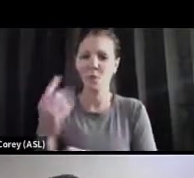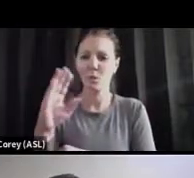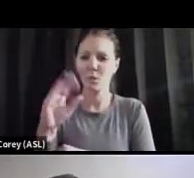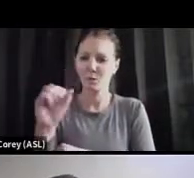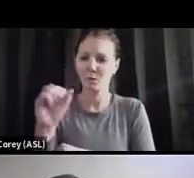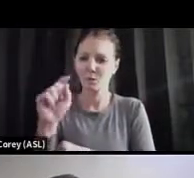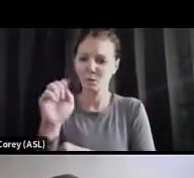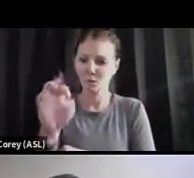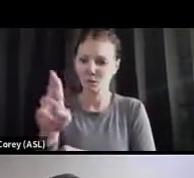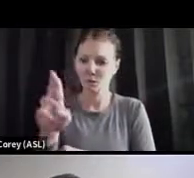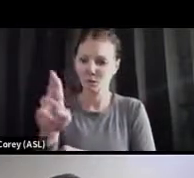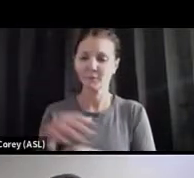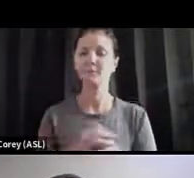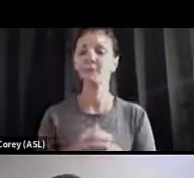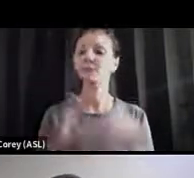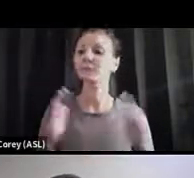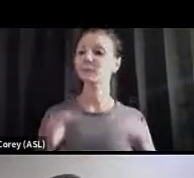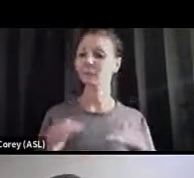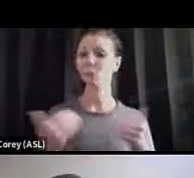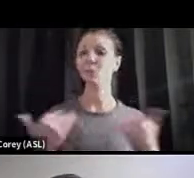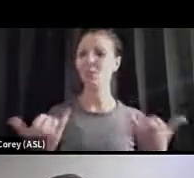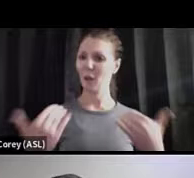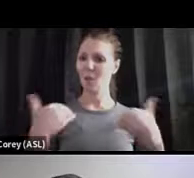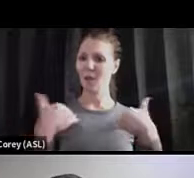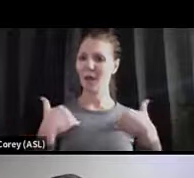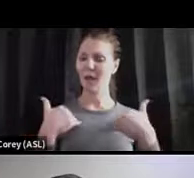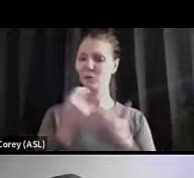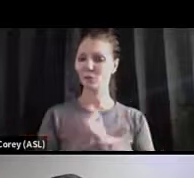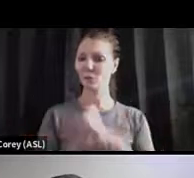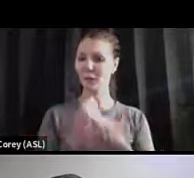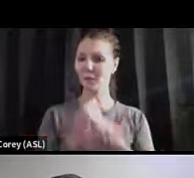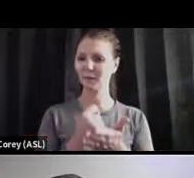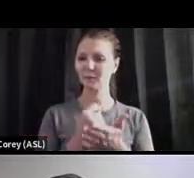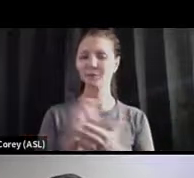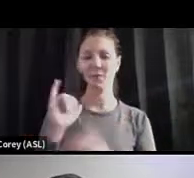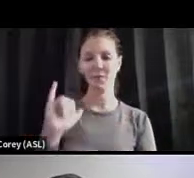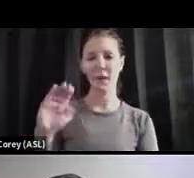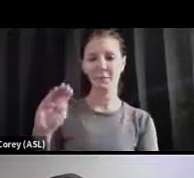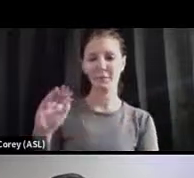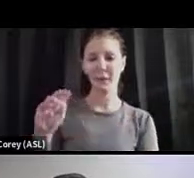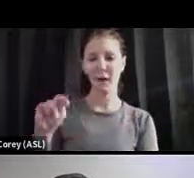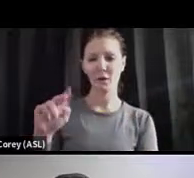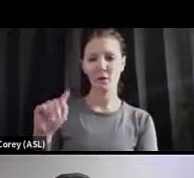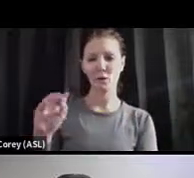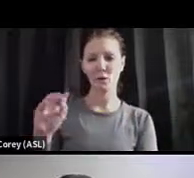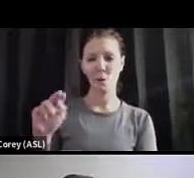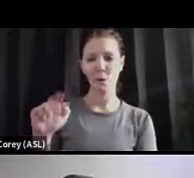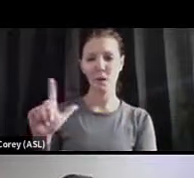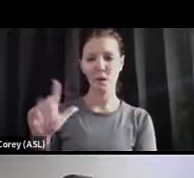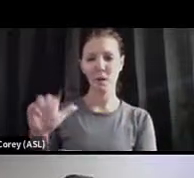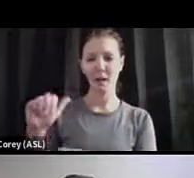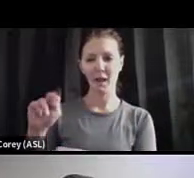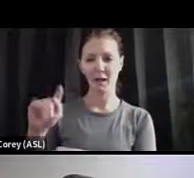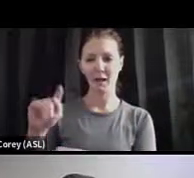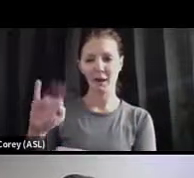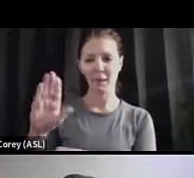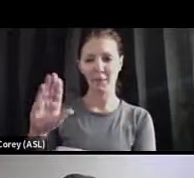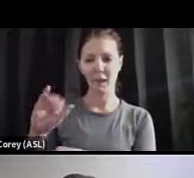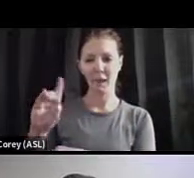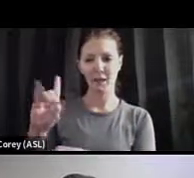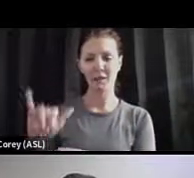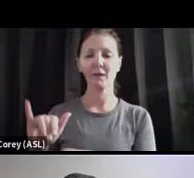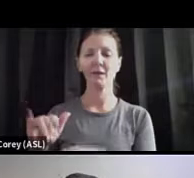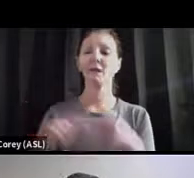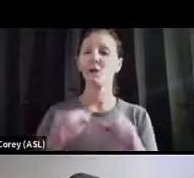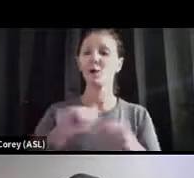And finally, we do have treatments. That monoclonal antibody that Dr. Salazar talked about, the coping strategies that Dr.